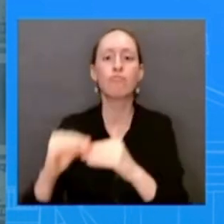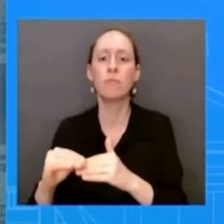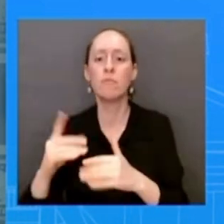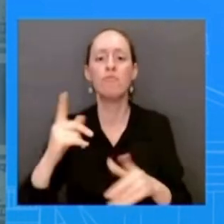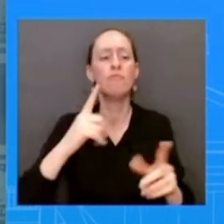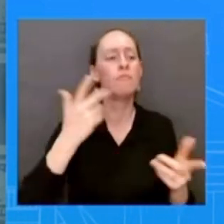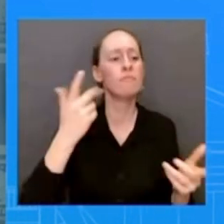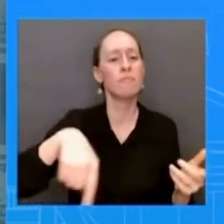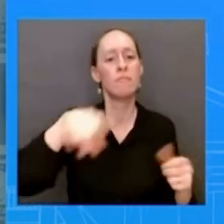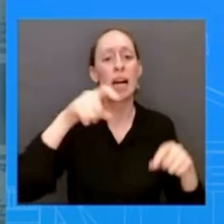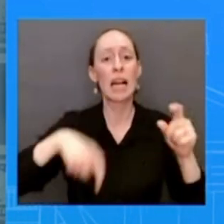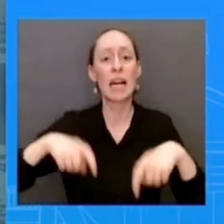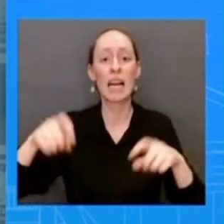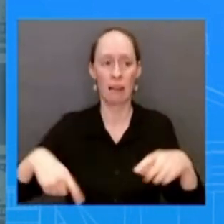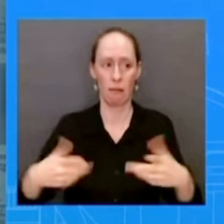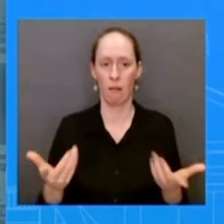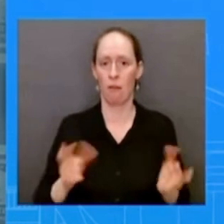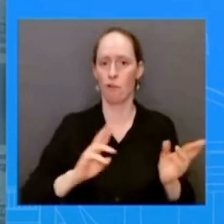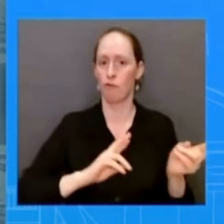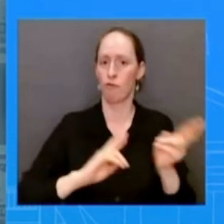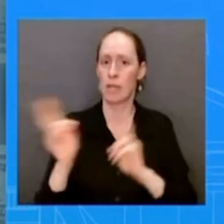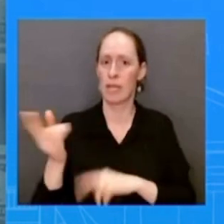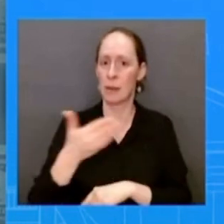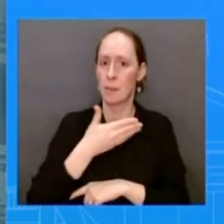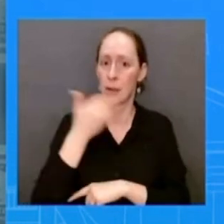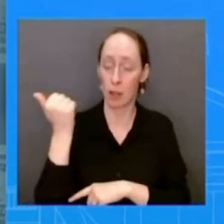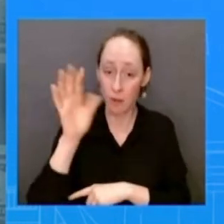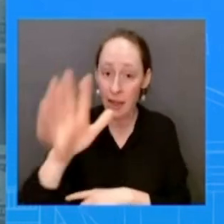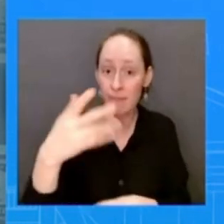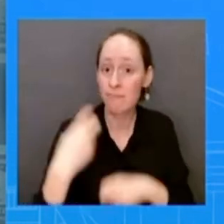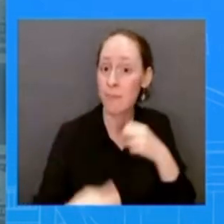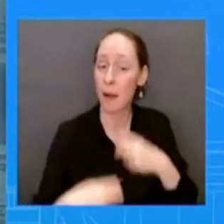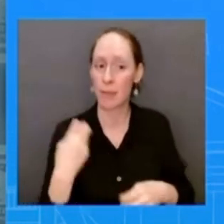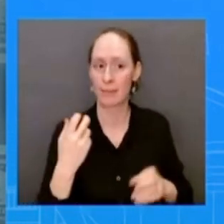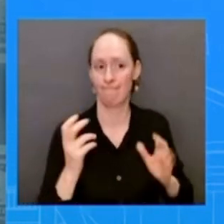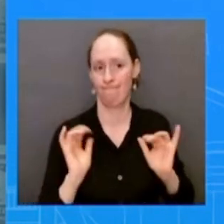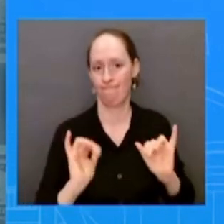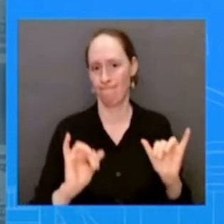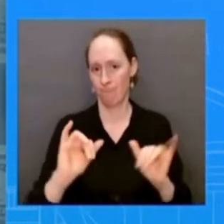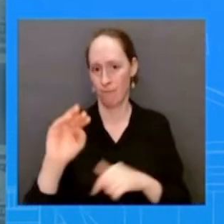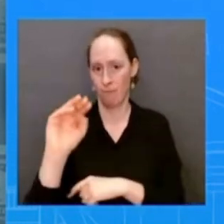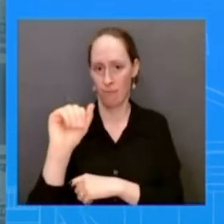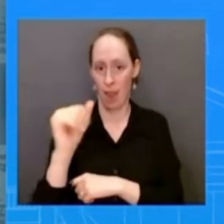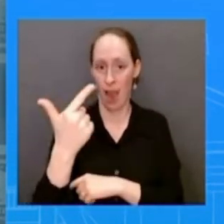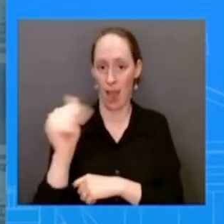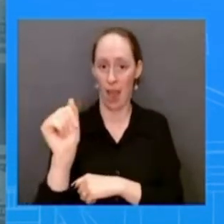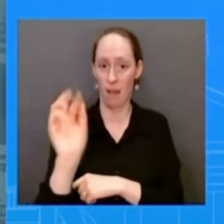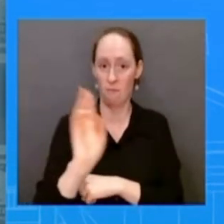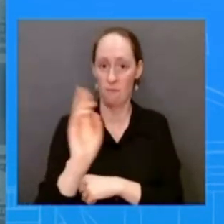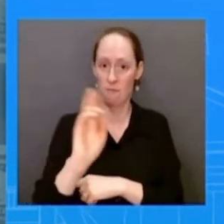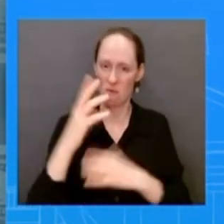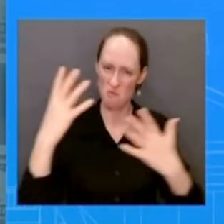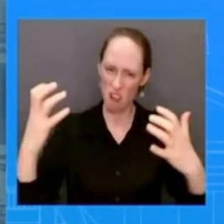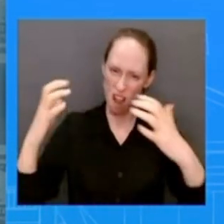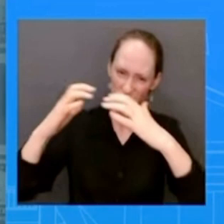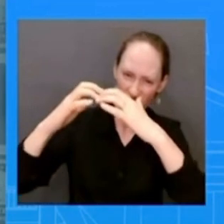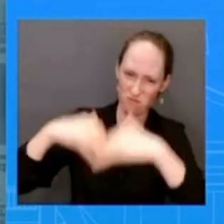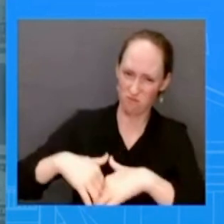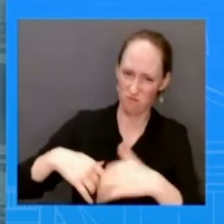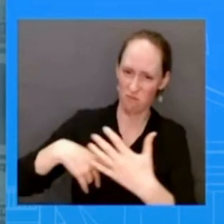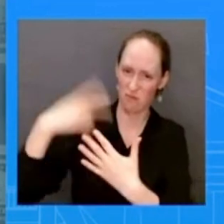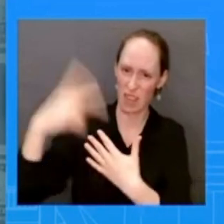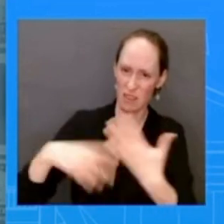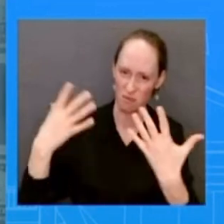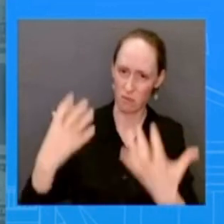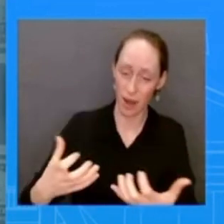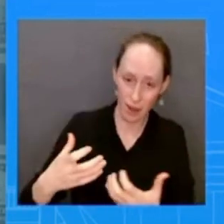congress have suggested the president's budget asks the wealthy to pay their fair share and cut subsidies to big farmer the president is is